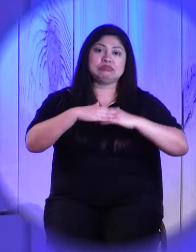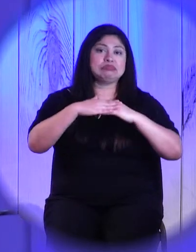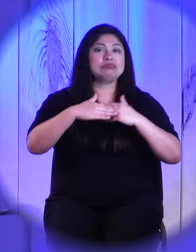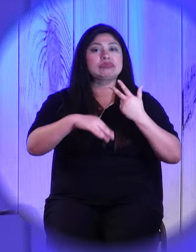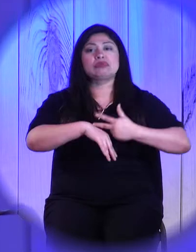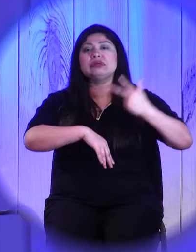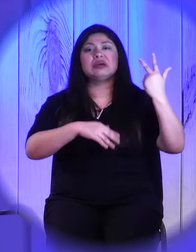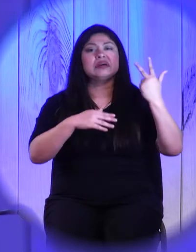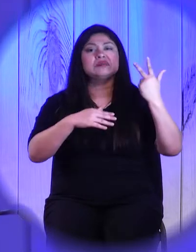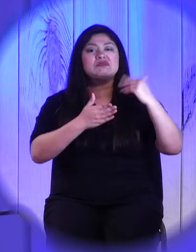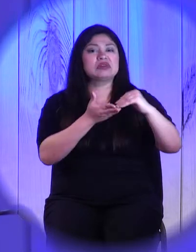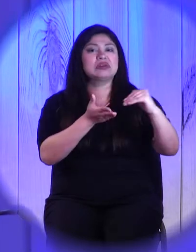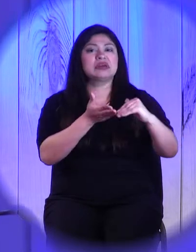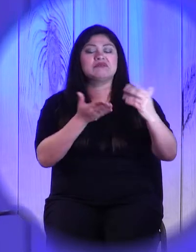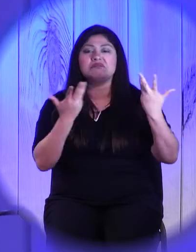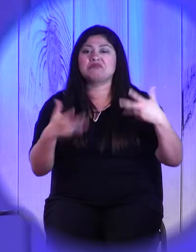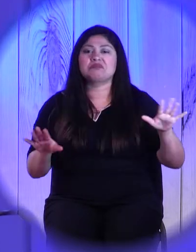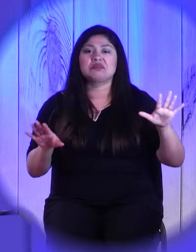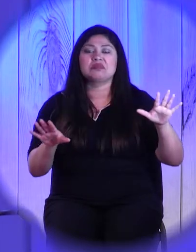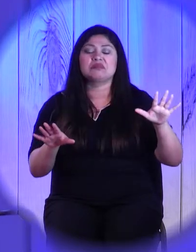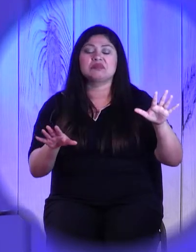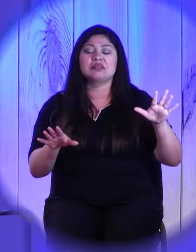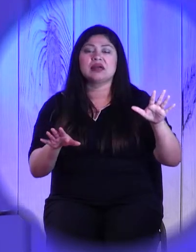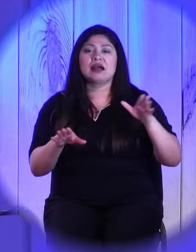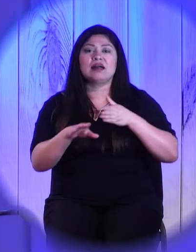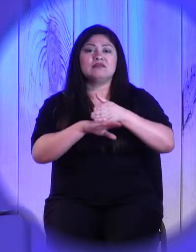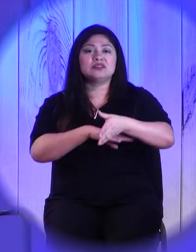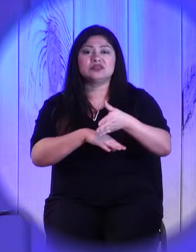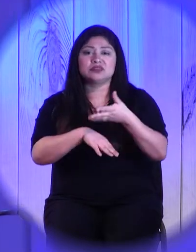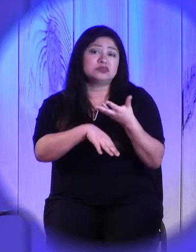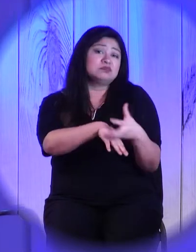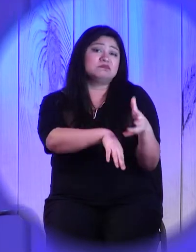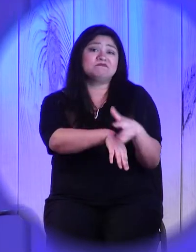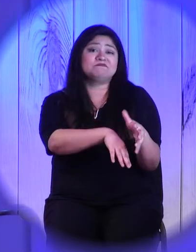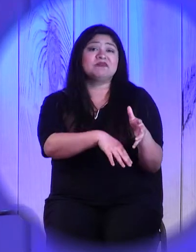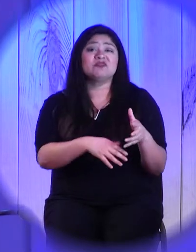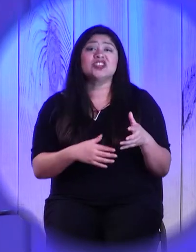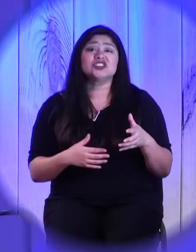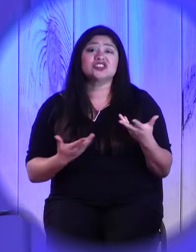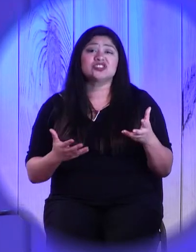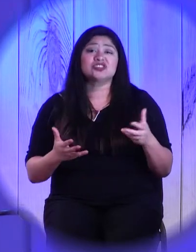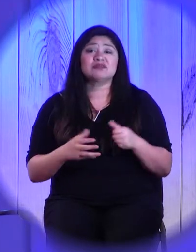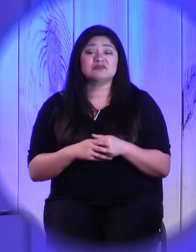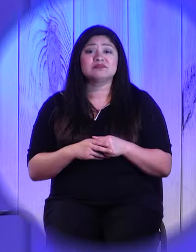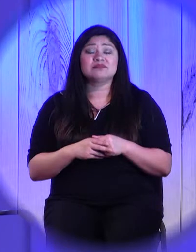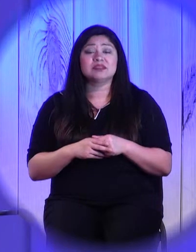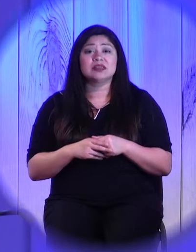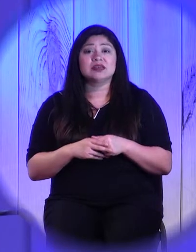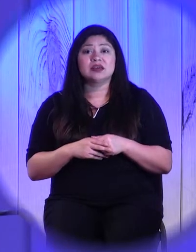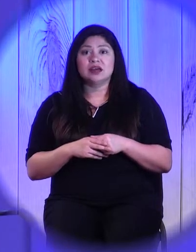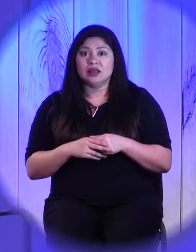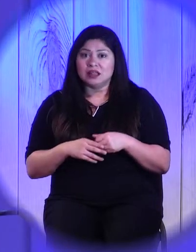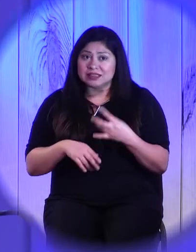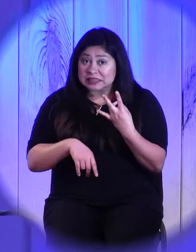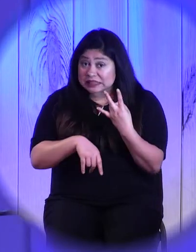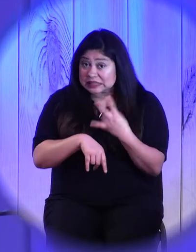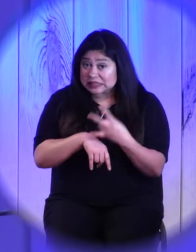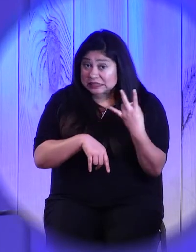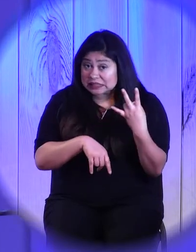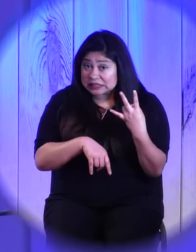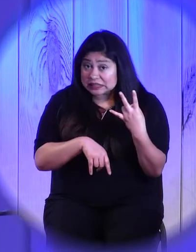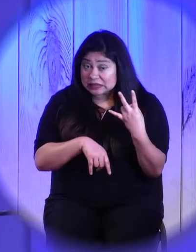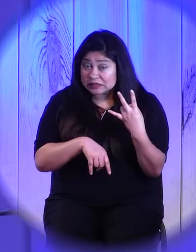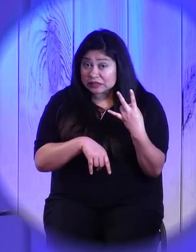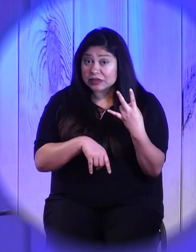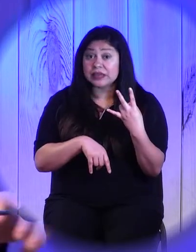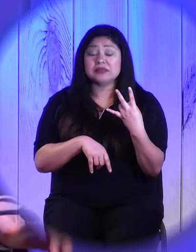before swine. To show a brother or a sister mercy on seven different occasions for the same offense,